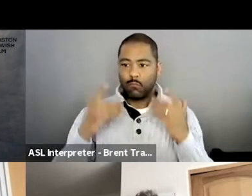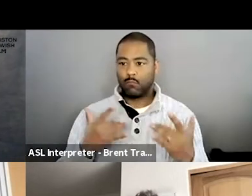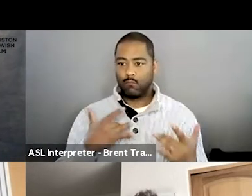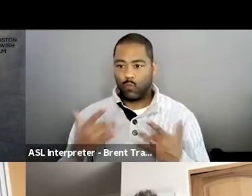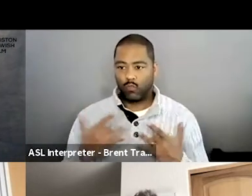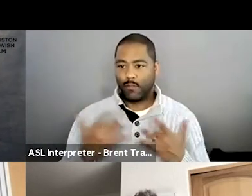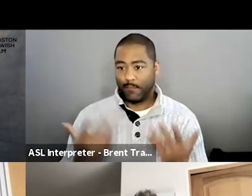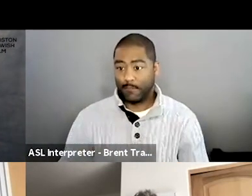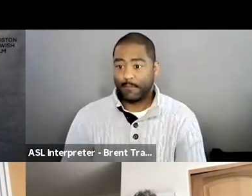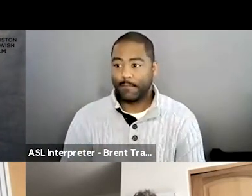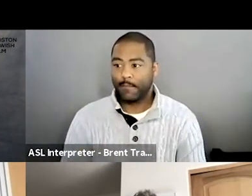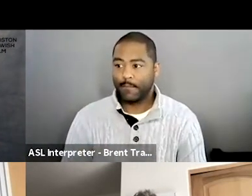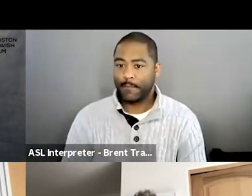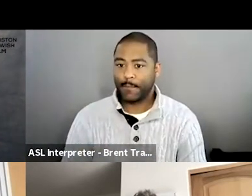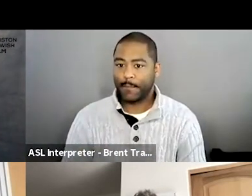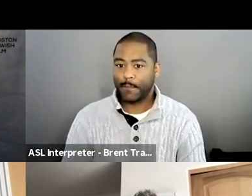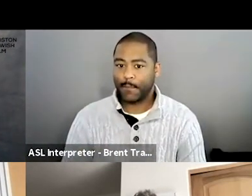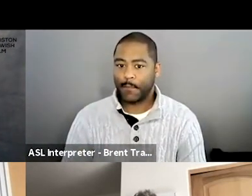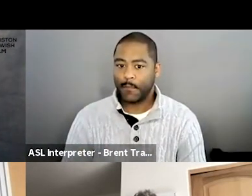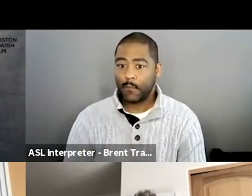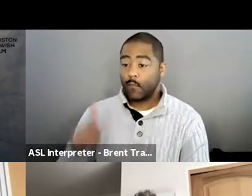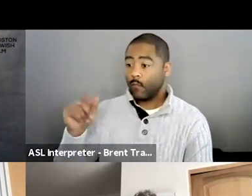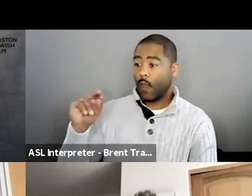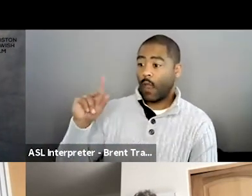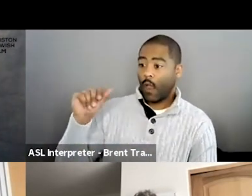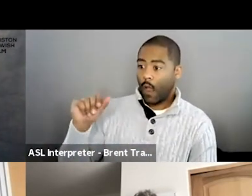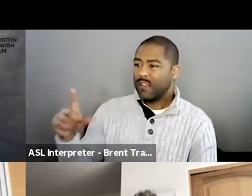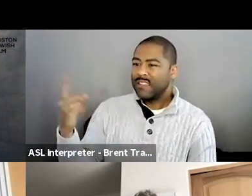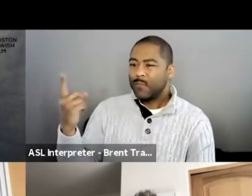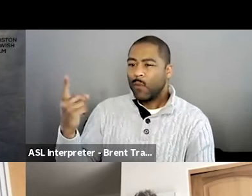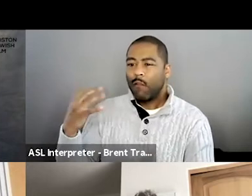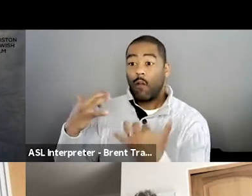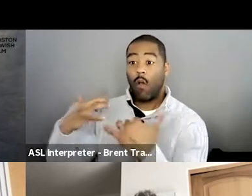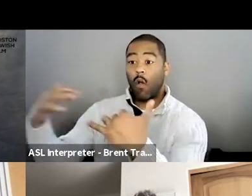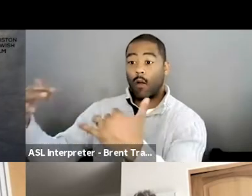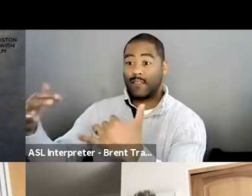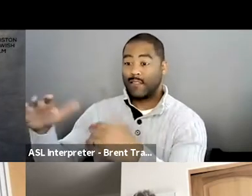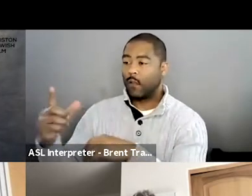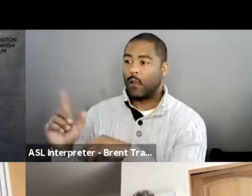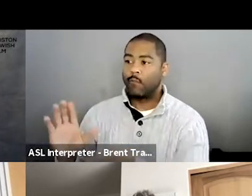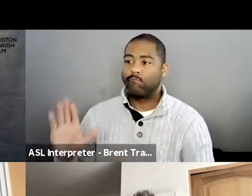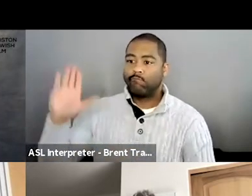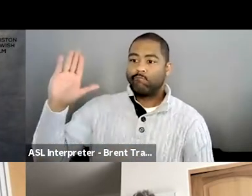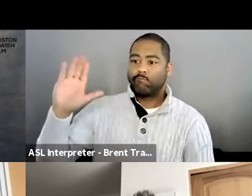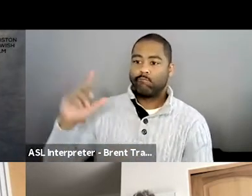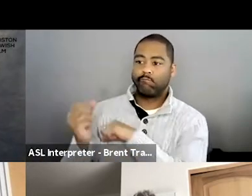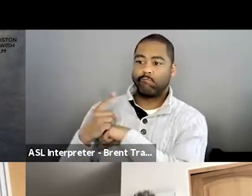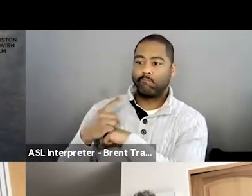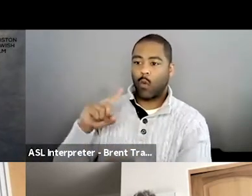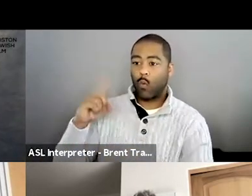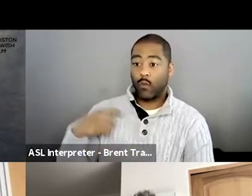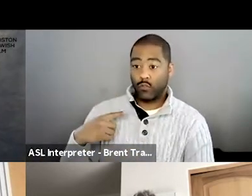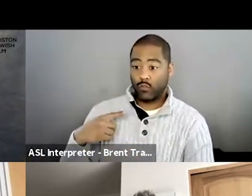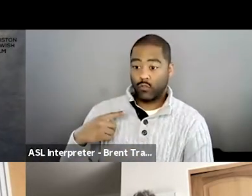um, that's about your accident, which, you know, we, we, we, we, we see sort of the aftermath of in the